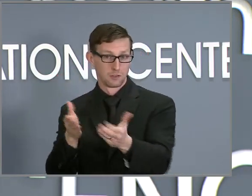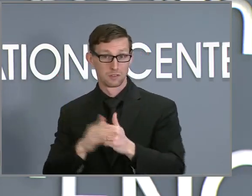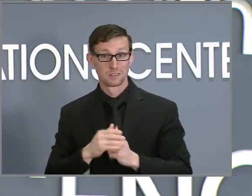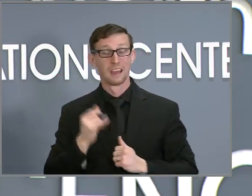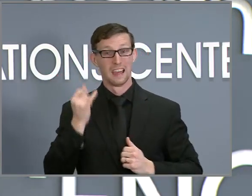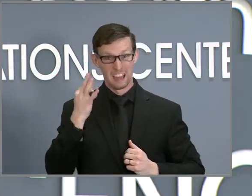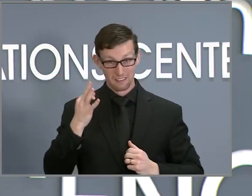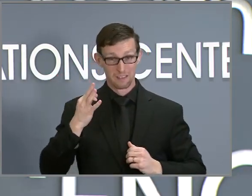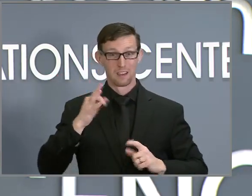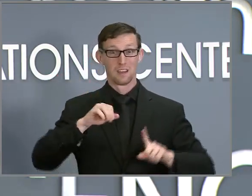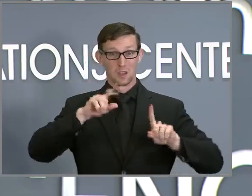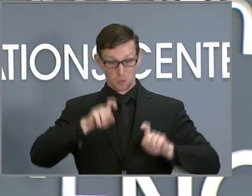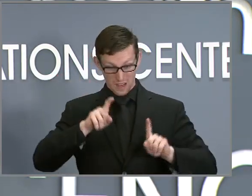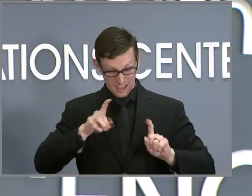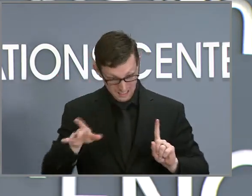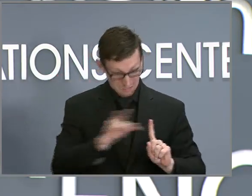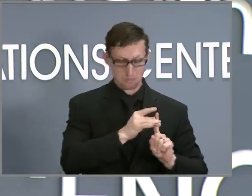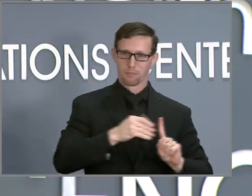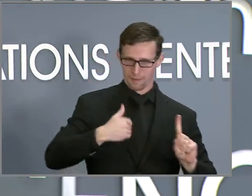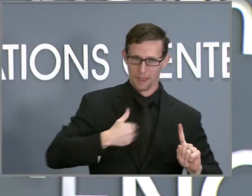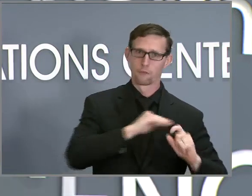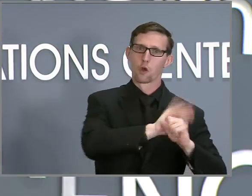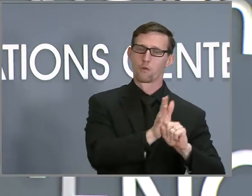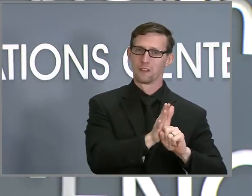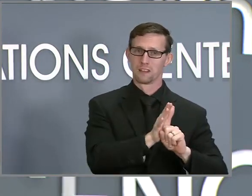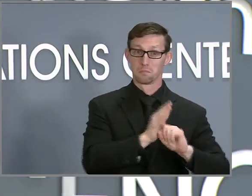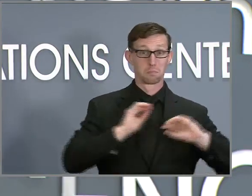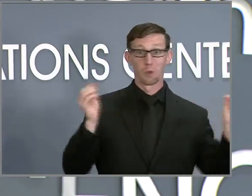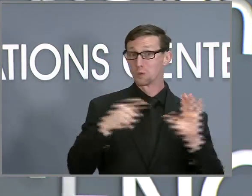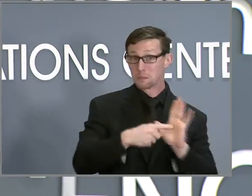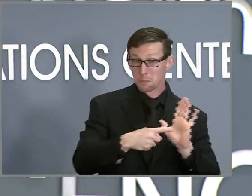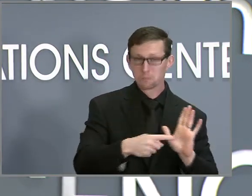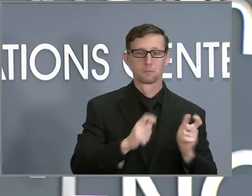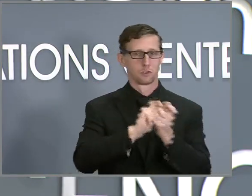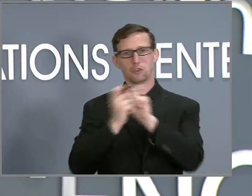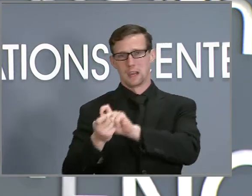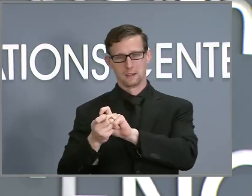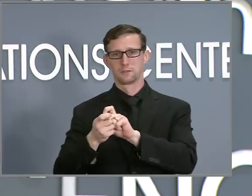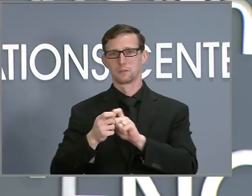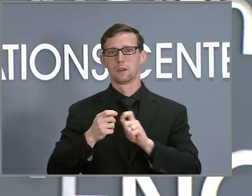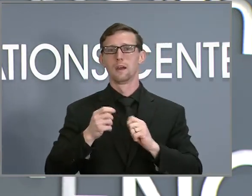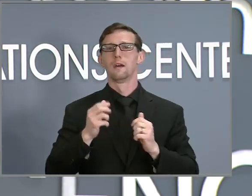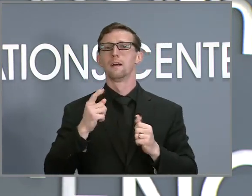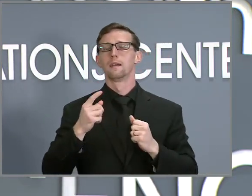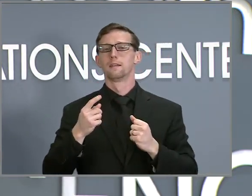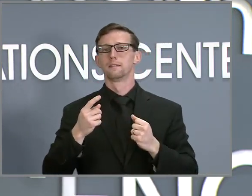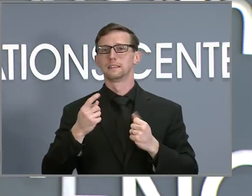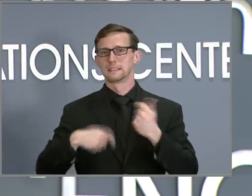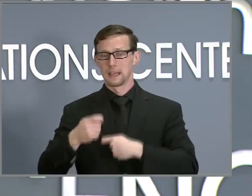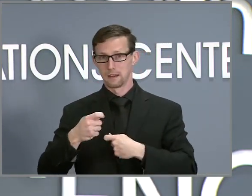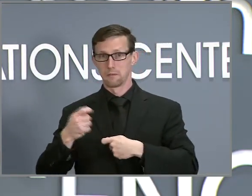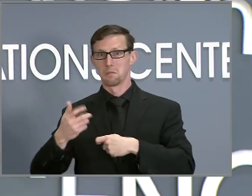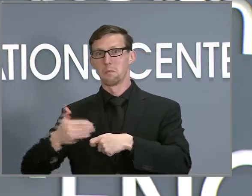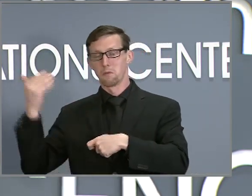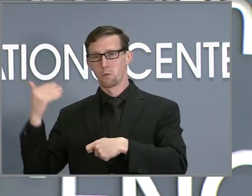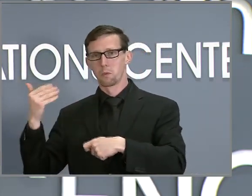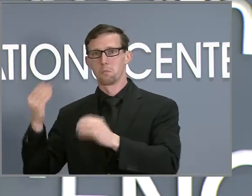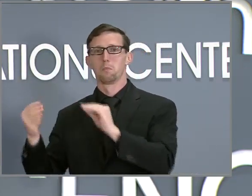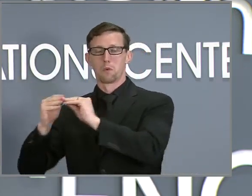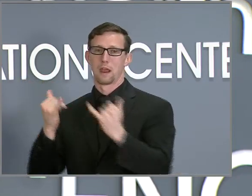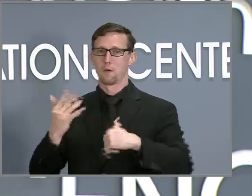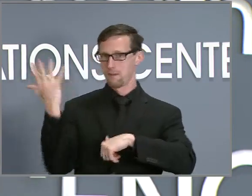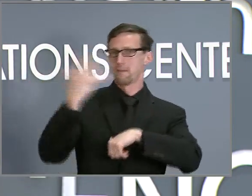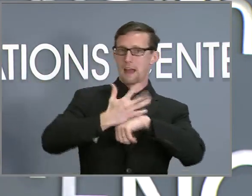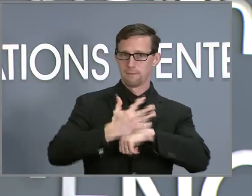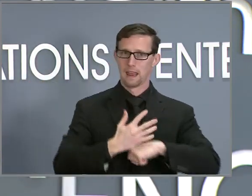your symptoms and vaccination status. The department has outlined our guidance to that standard and updated the strong schools